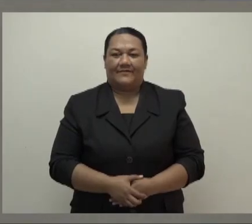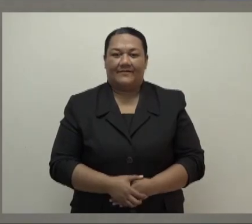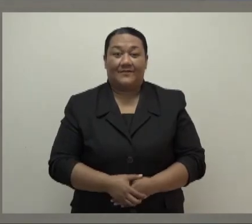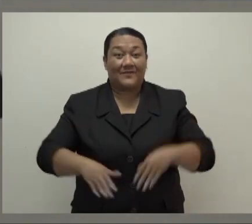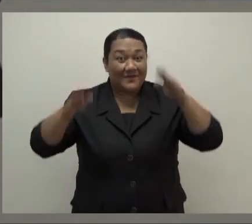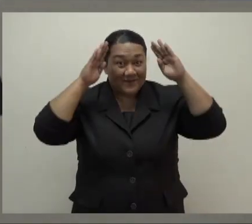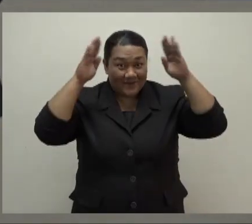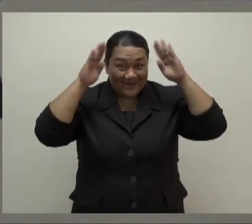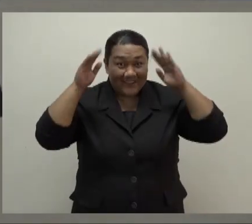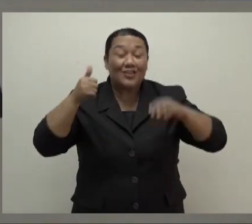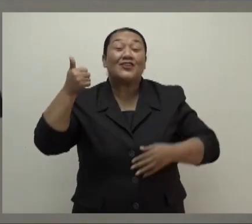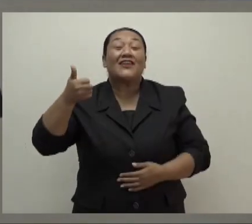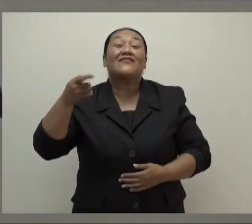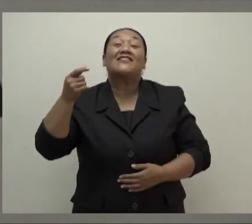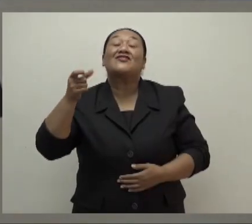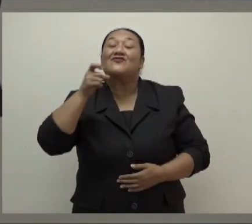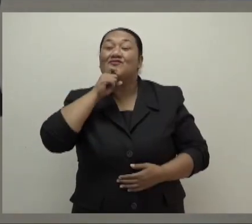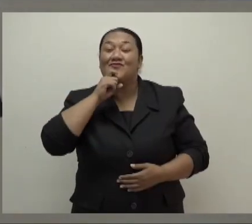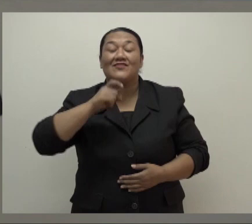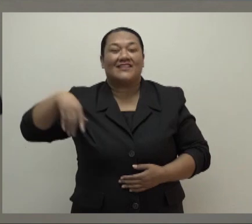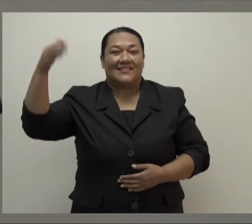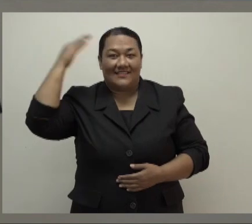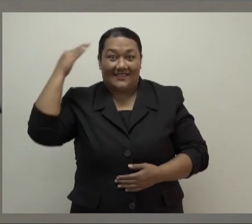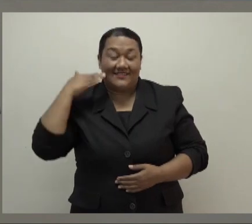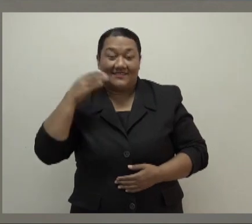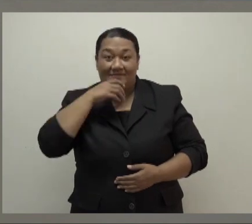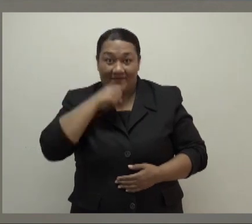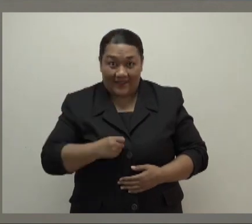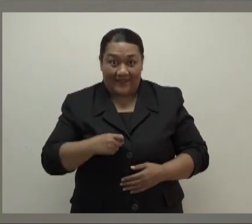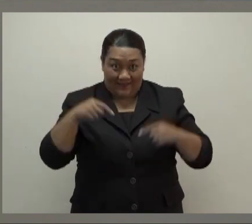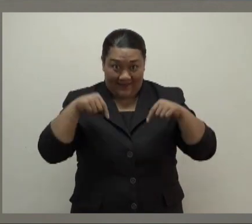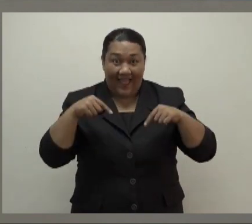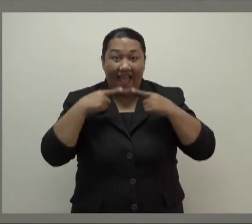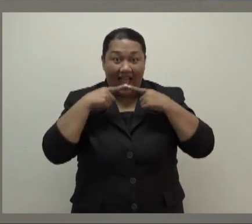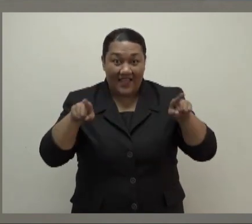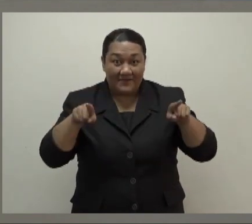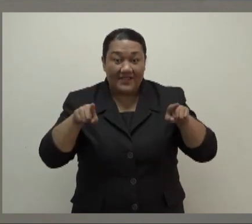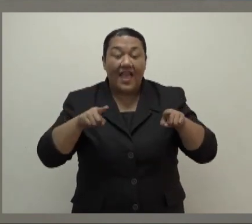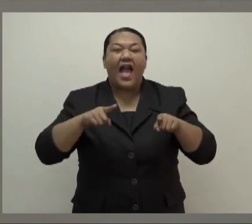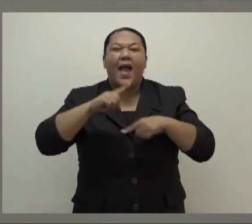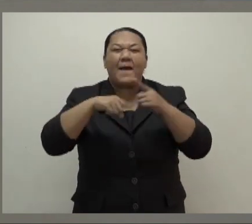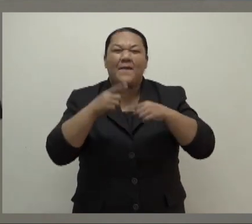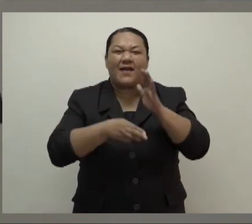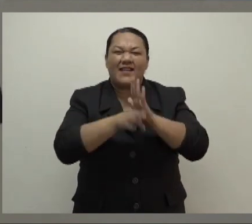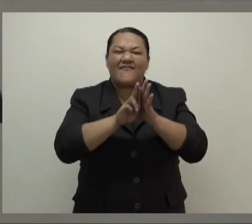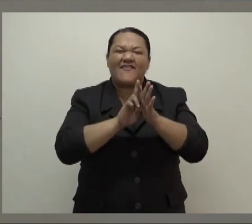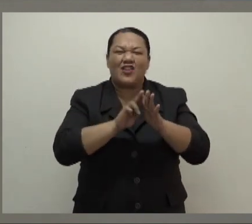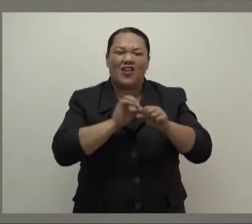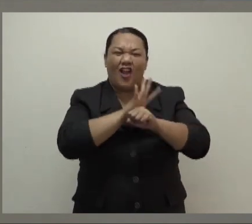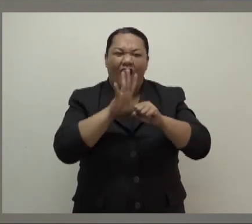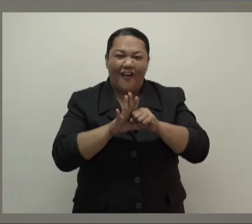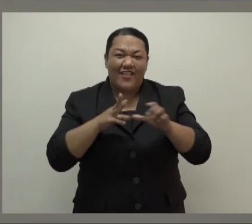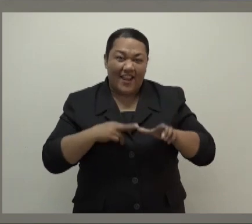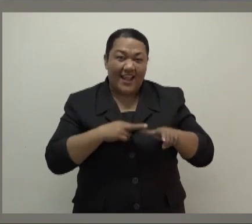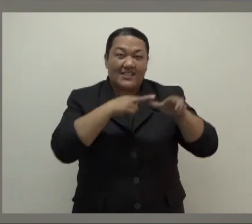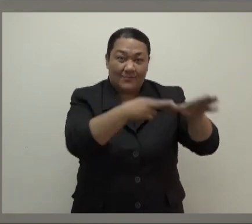Good afternoon, ladies and gentlemen. This announcement this afternoon is to review our COVID response and make some